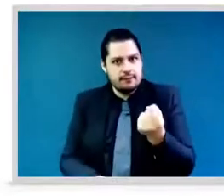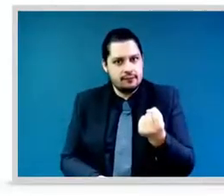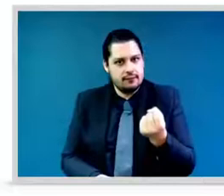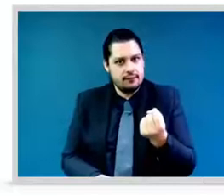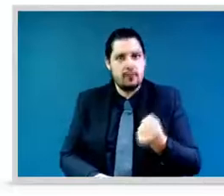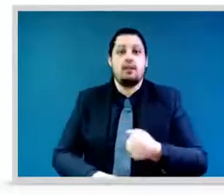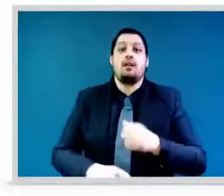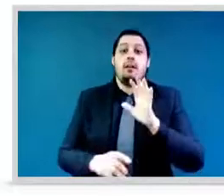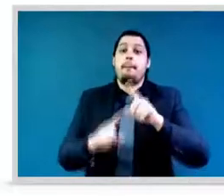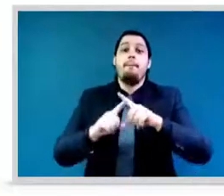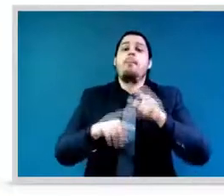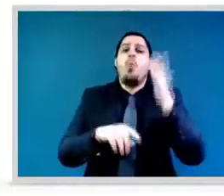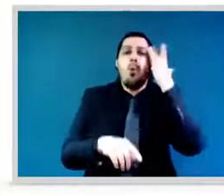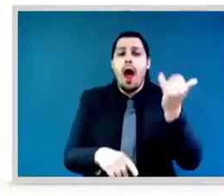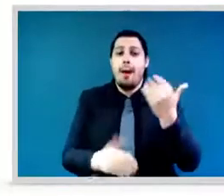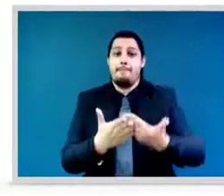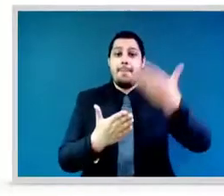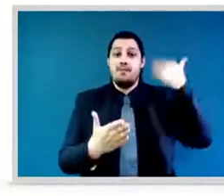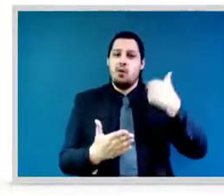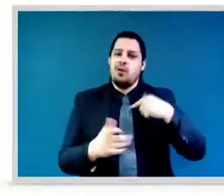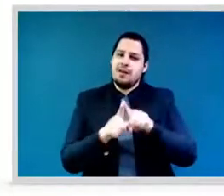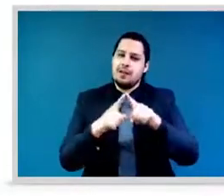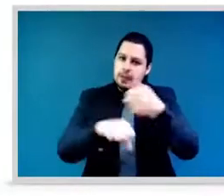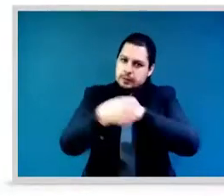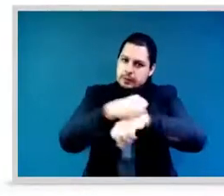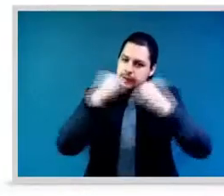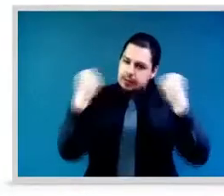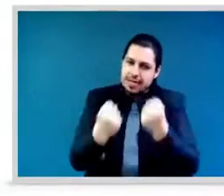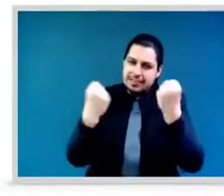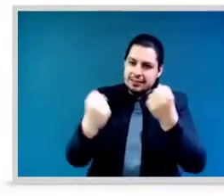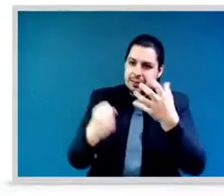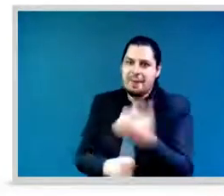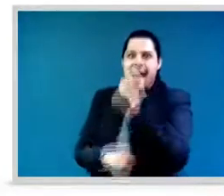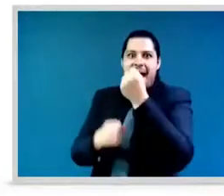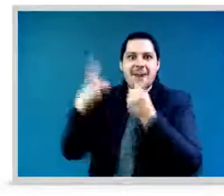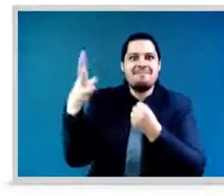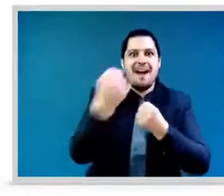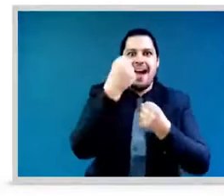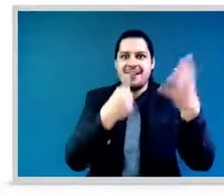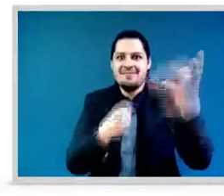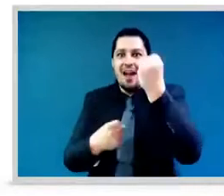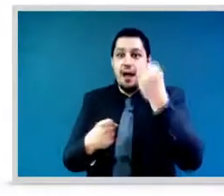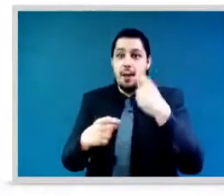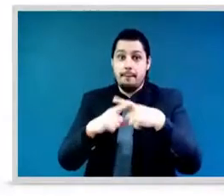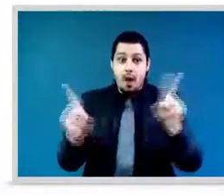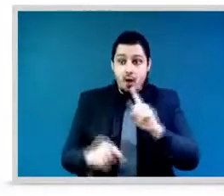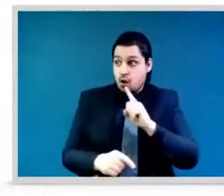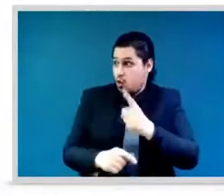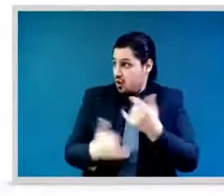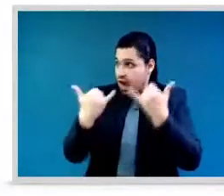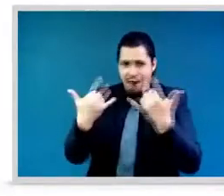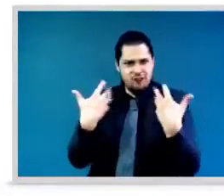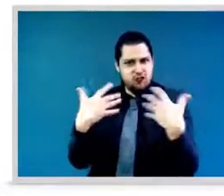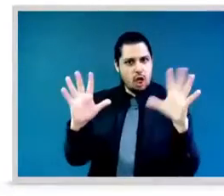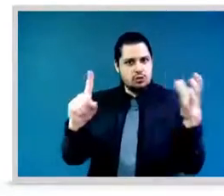but it's in many, many, many places. So we need to link our reflection to the